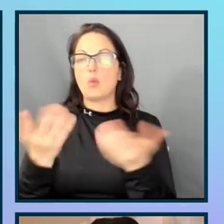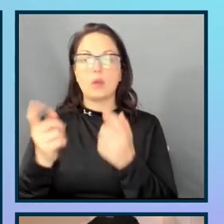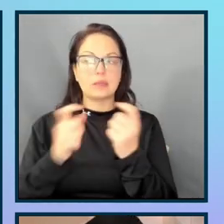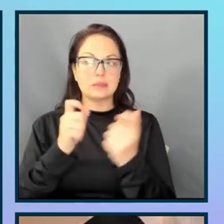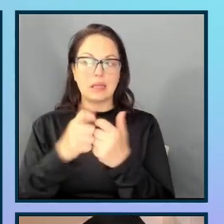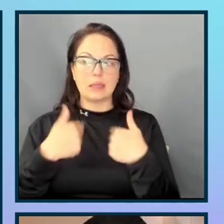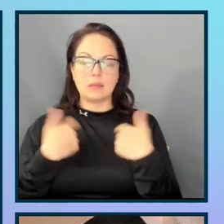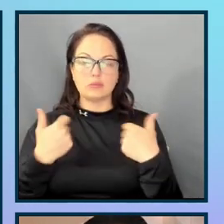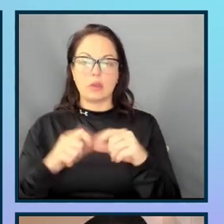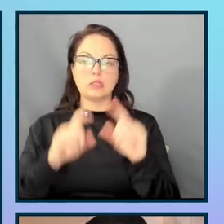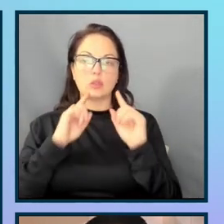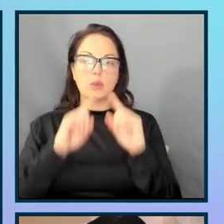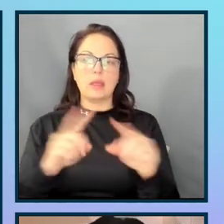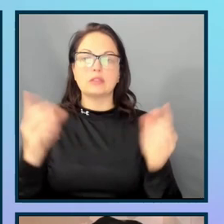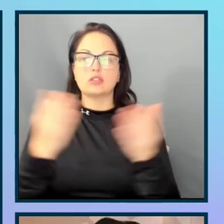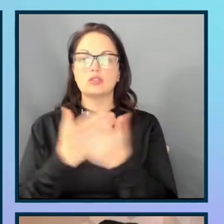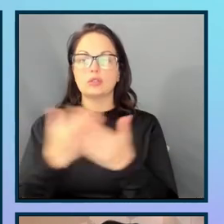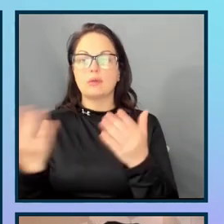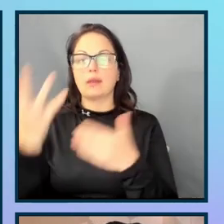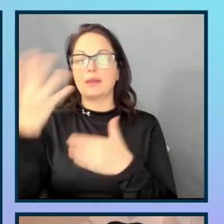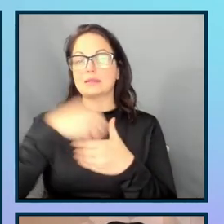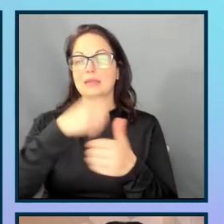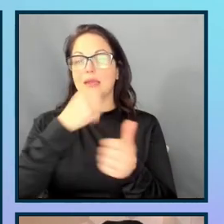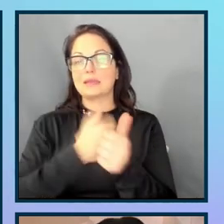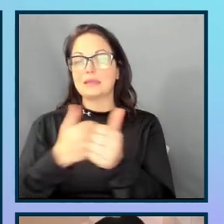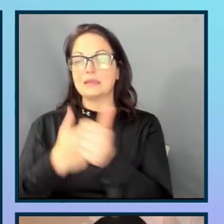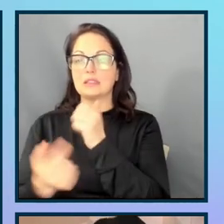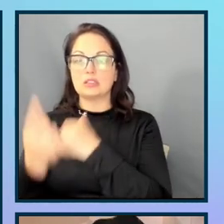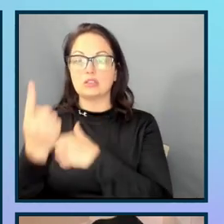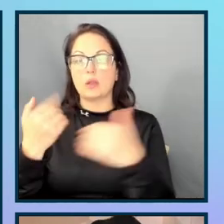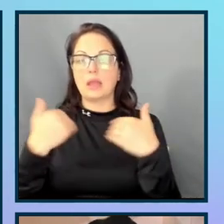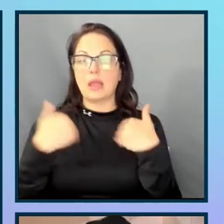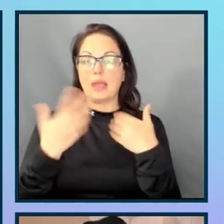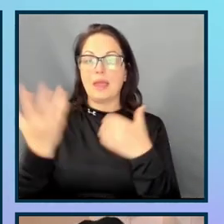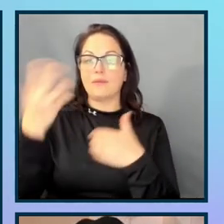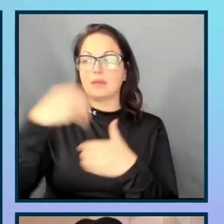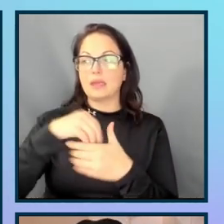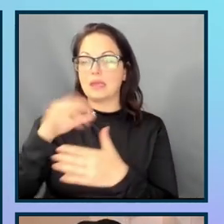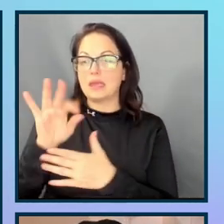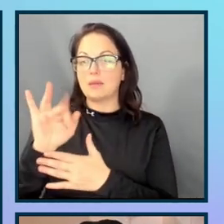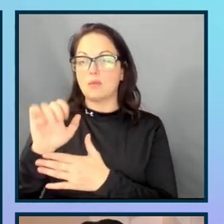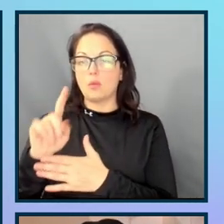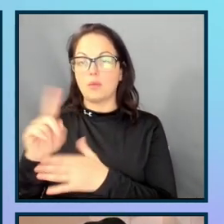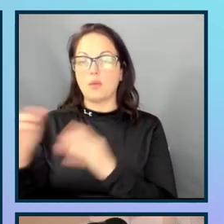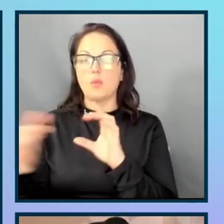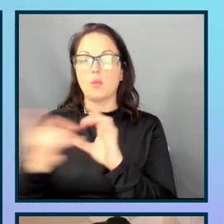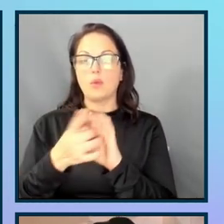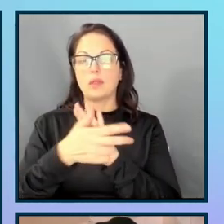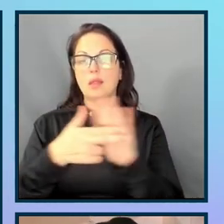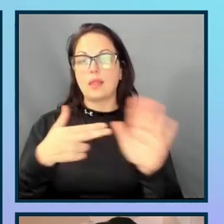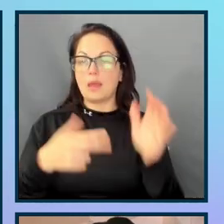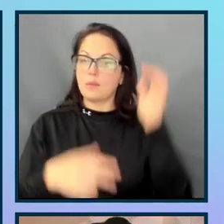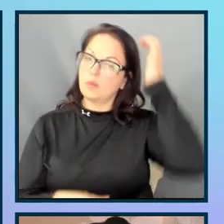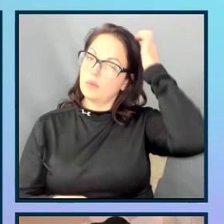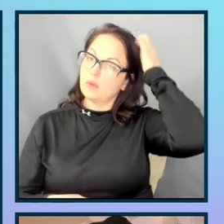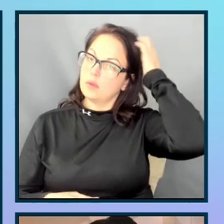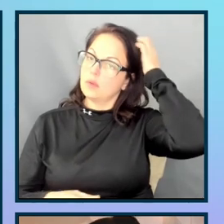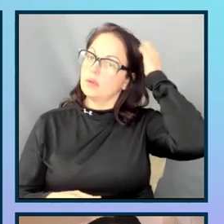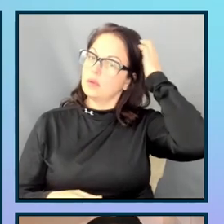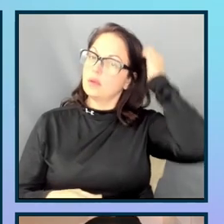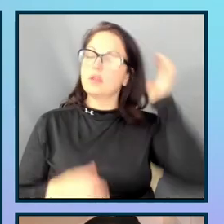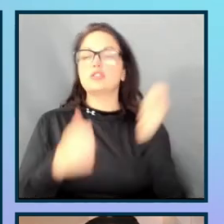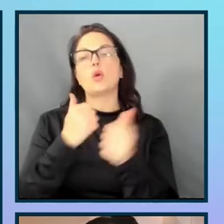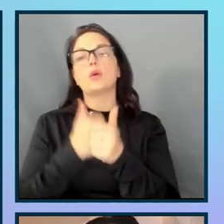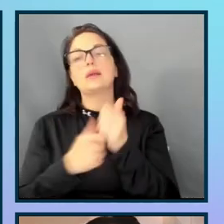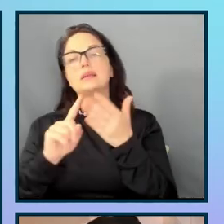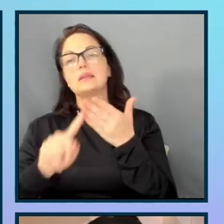to answer here. And then inside each of those, then I have an input field with their corresponding label. So, each checkbox is actually its